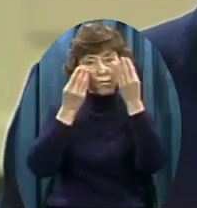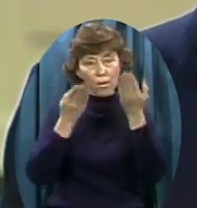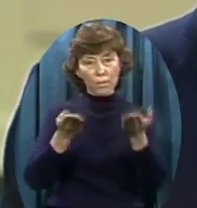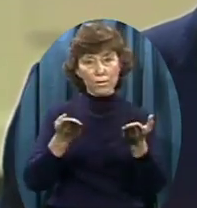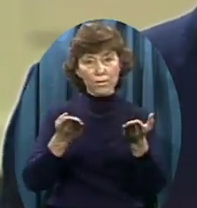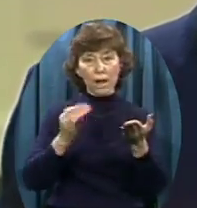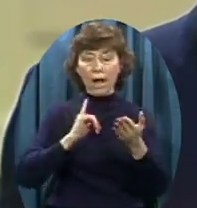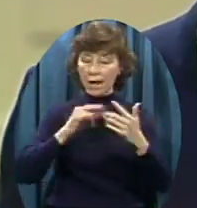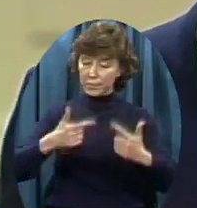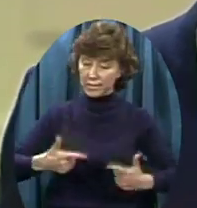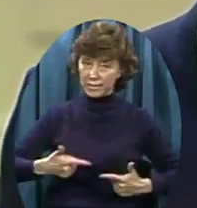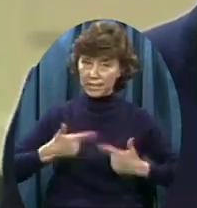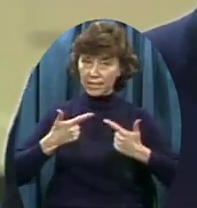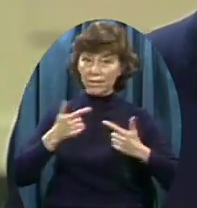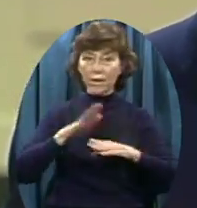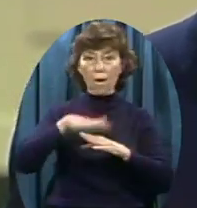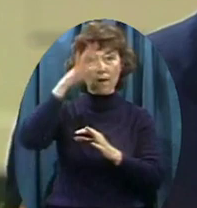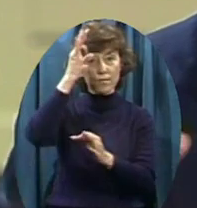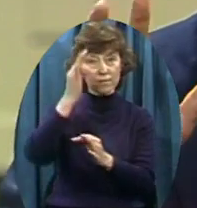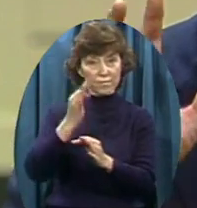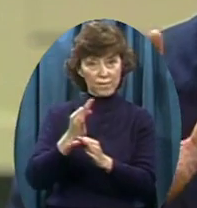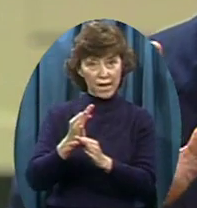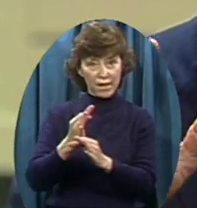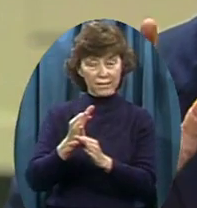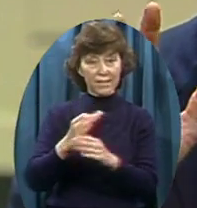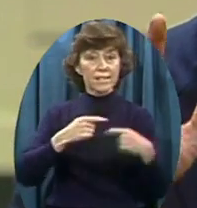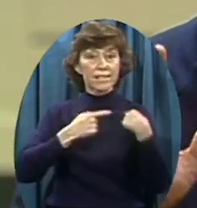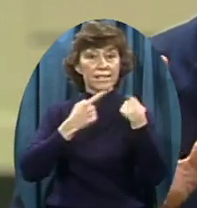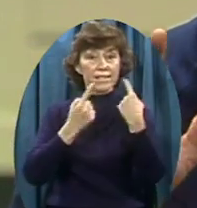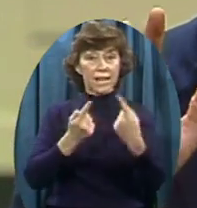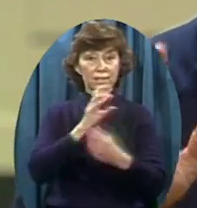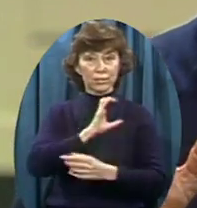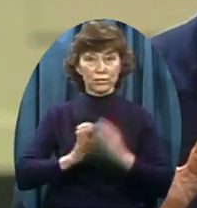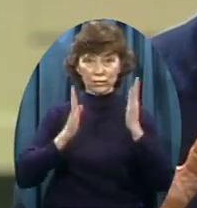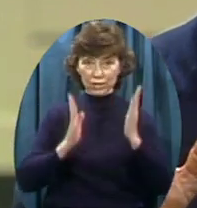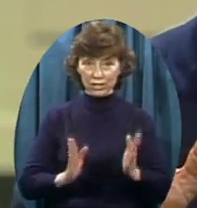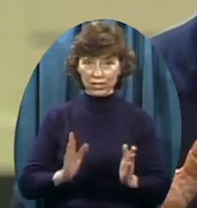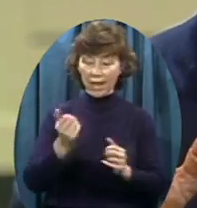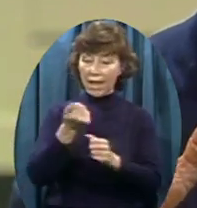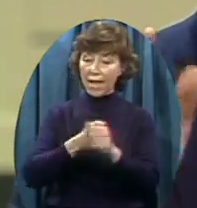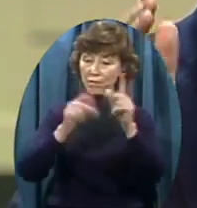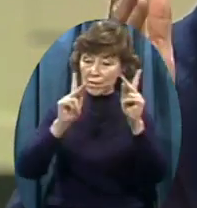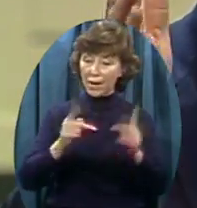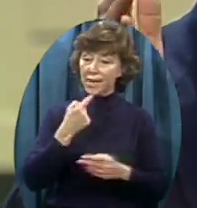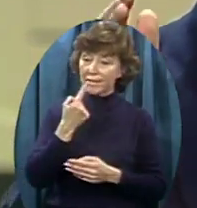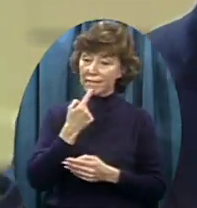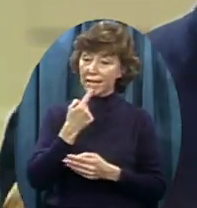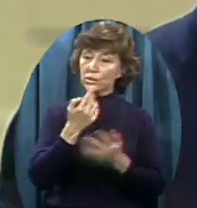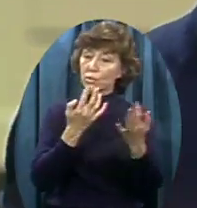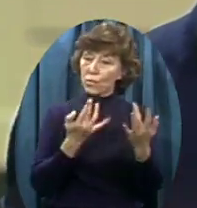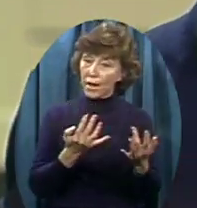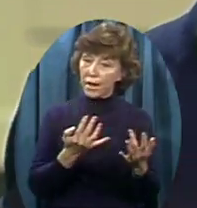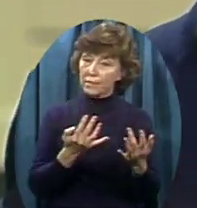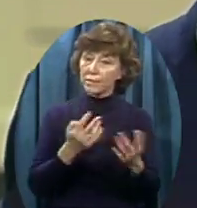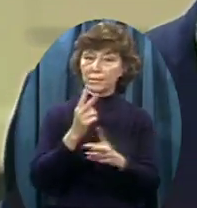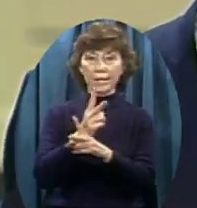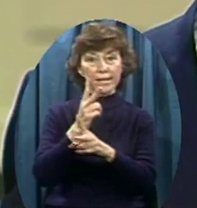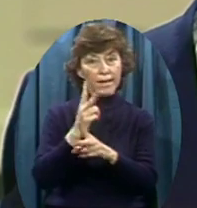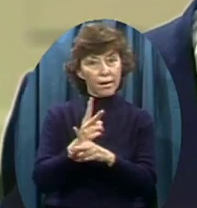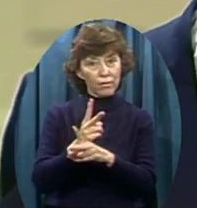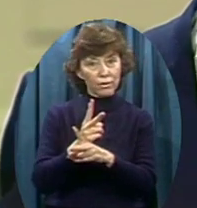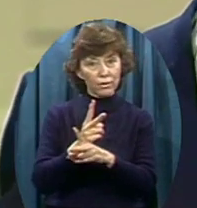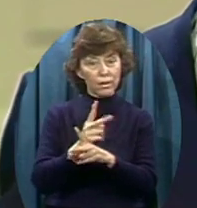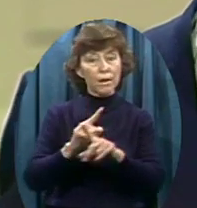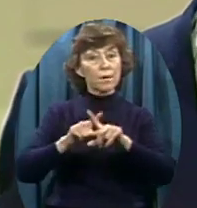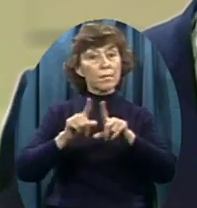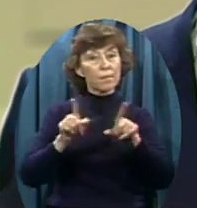do the impossible All my advisors have told me Wait Be cautious Be careful But I think that as a free people Our time